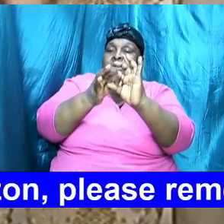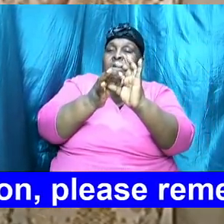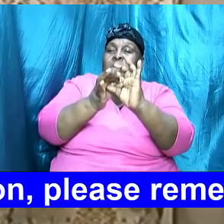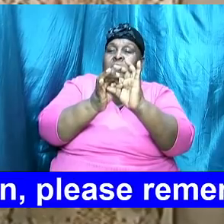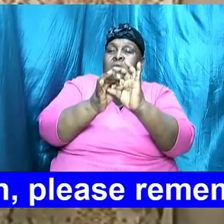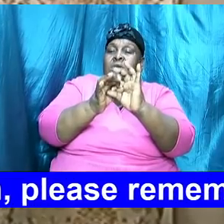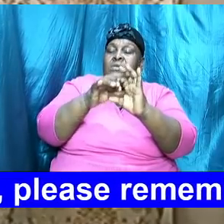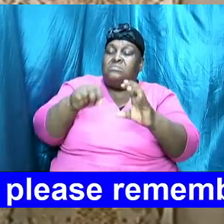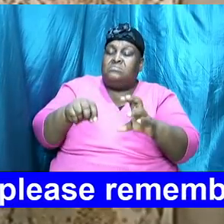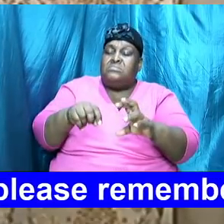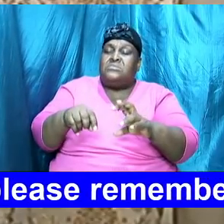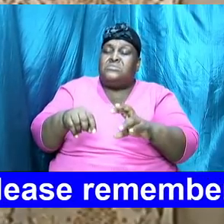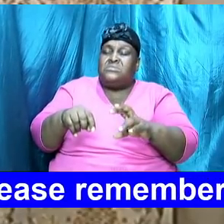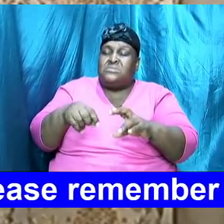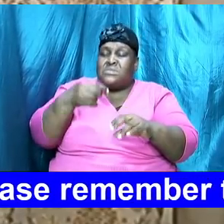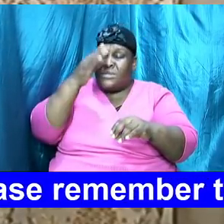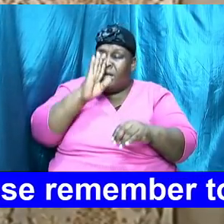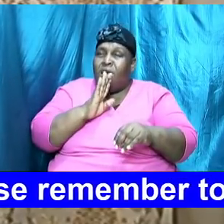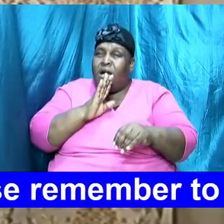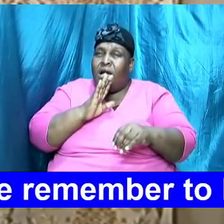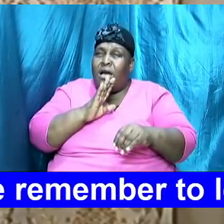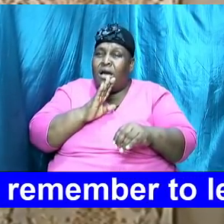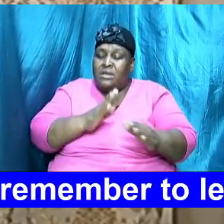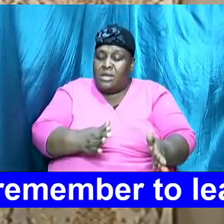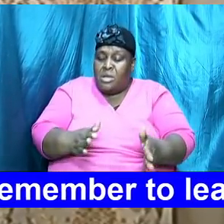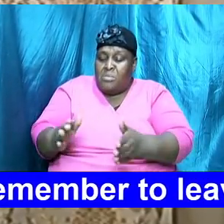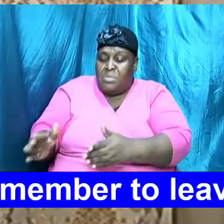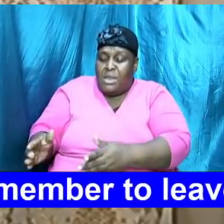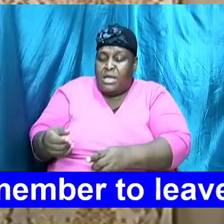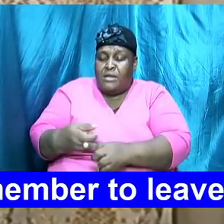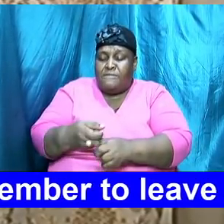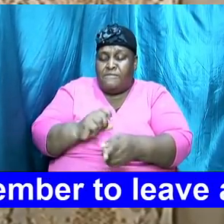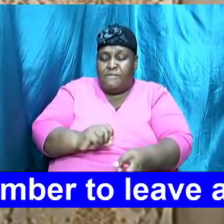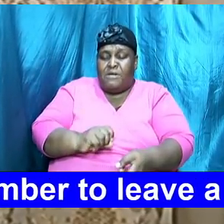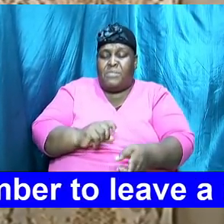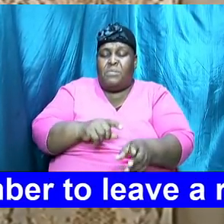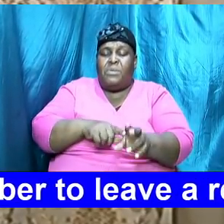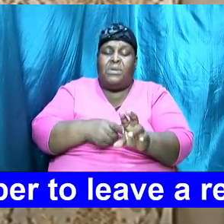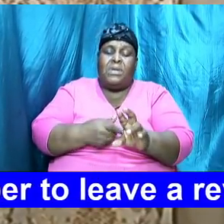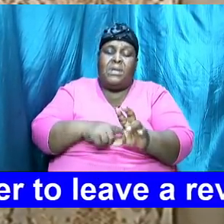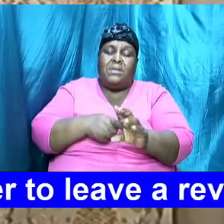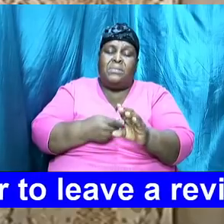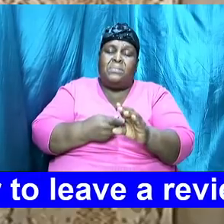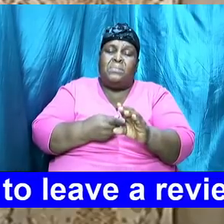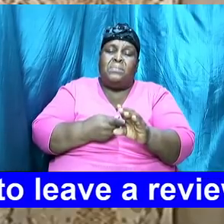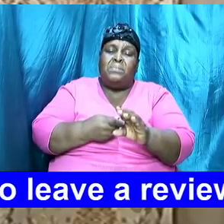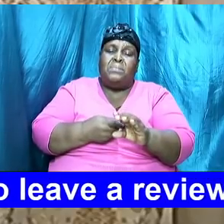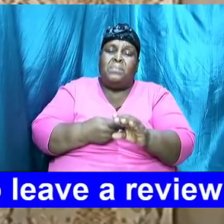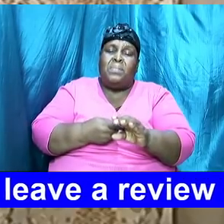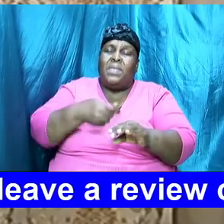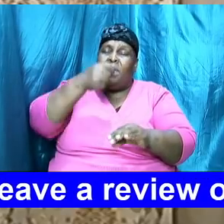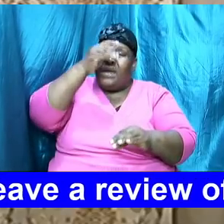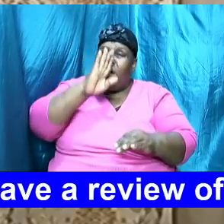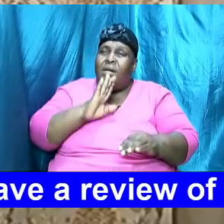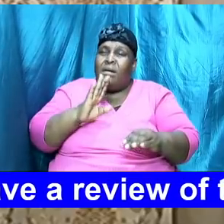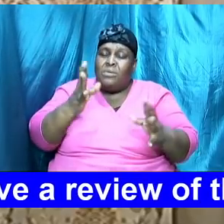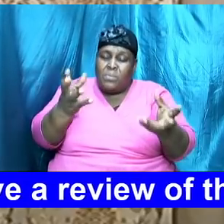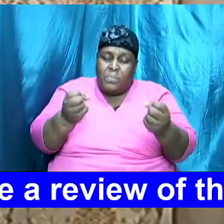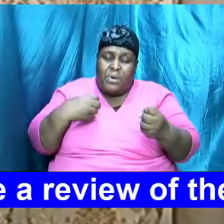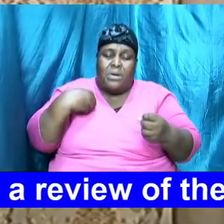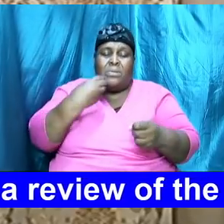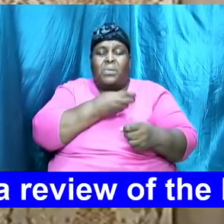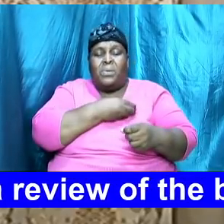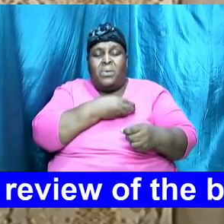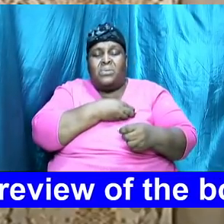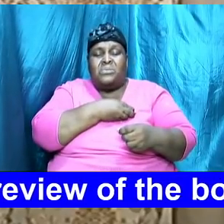the beginning this was his plan from the outset he wants us he